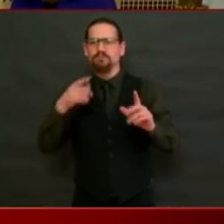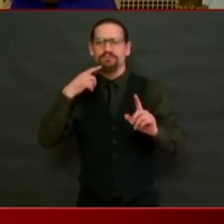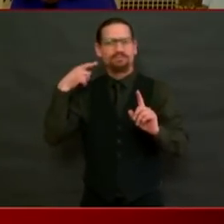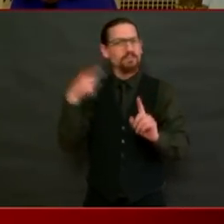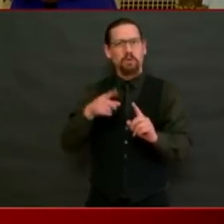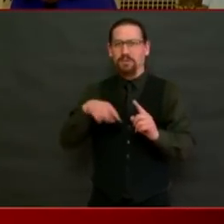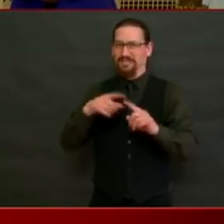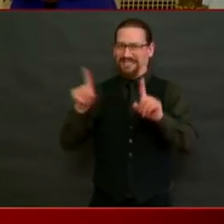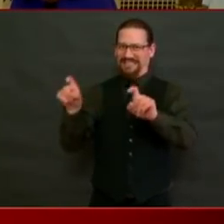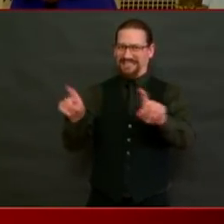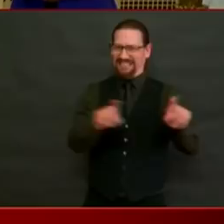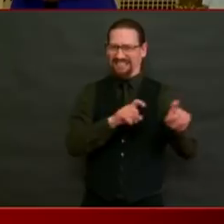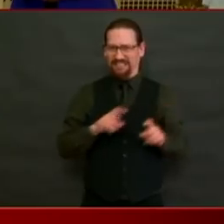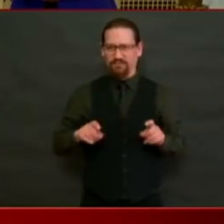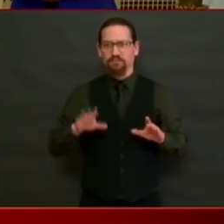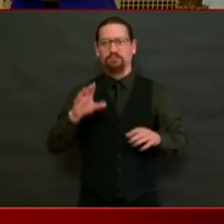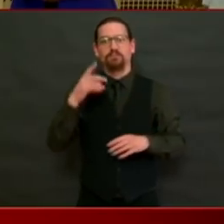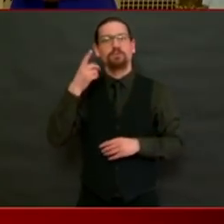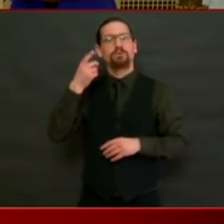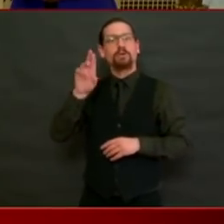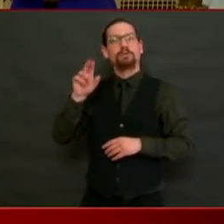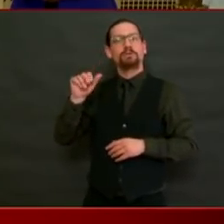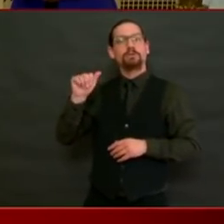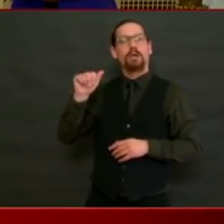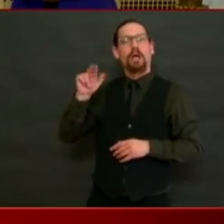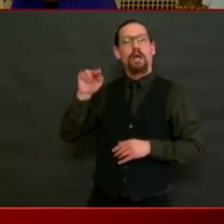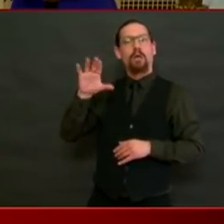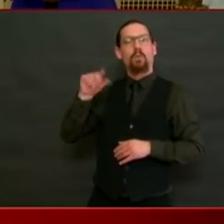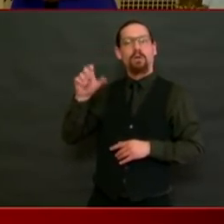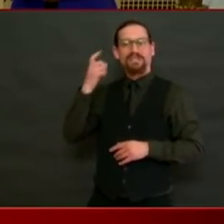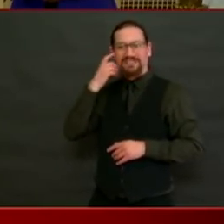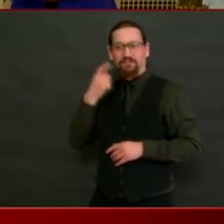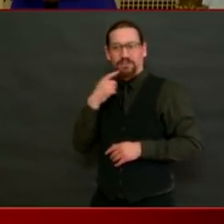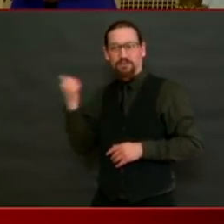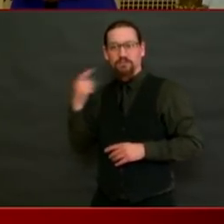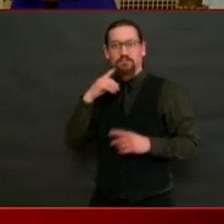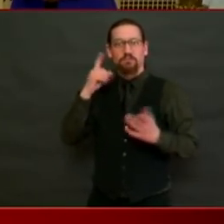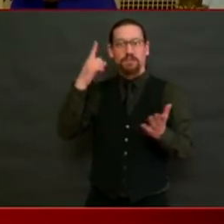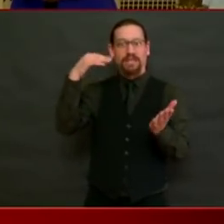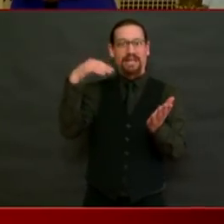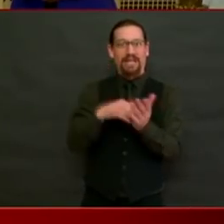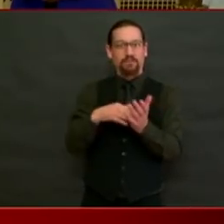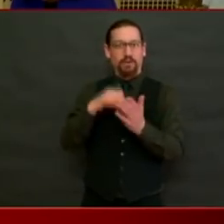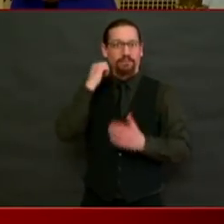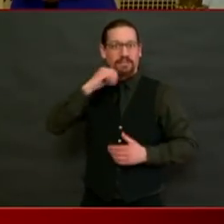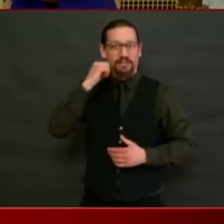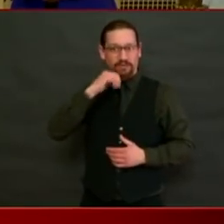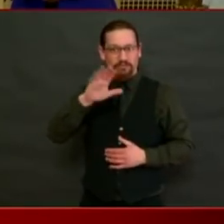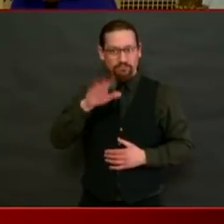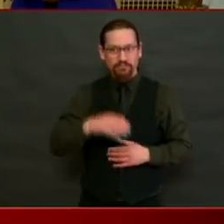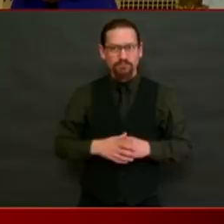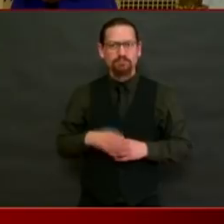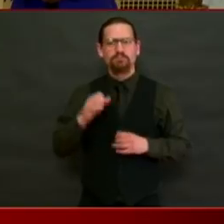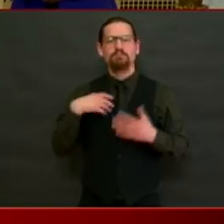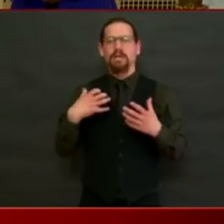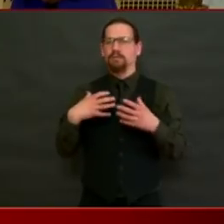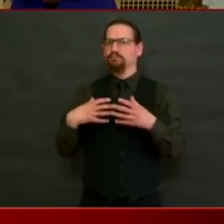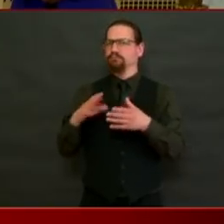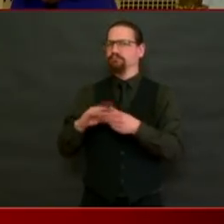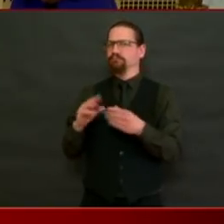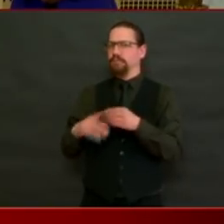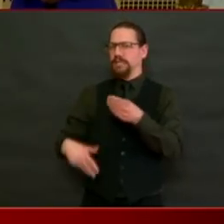thousand a day. And I would ask members of the media to help push this message.